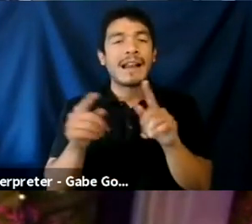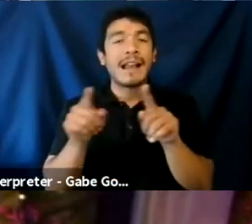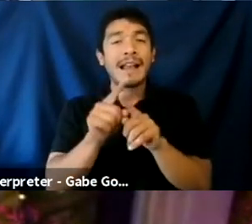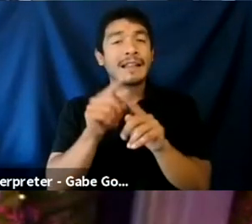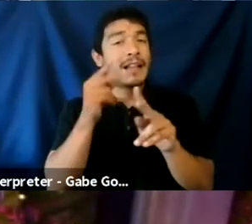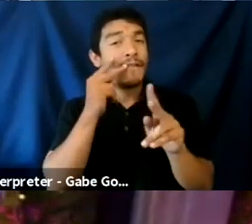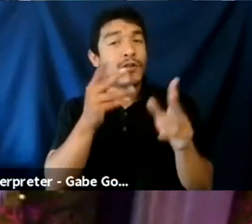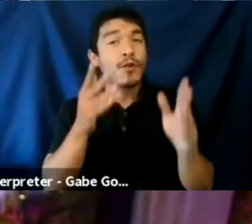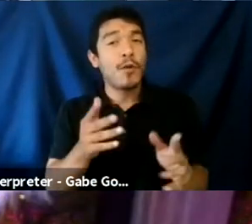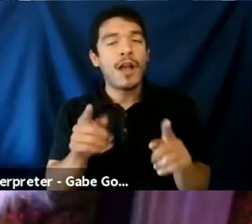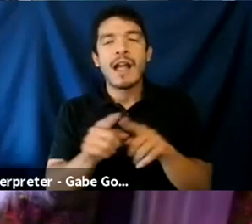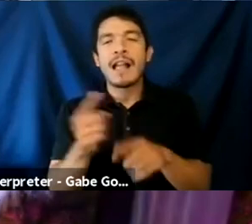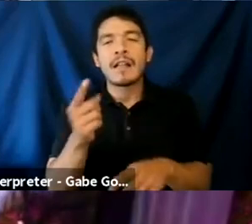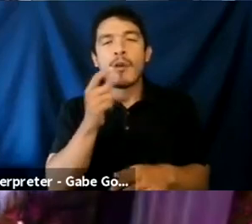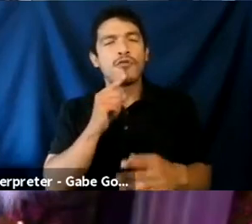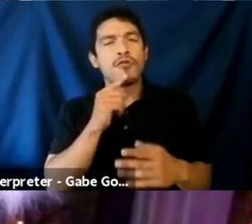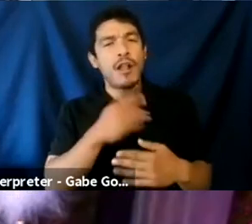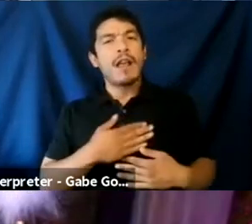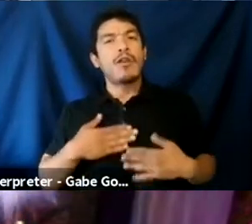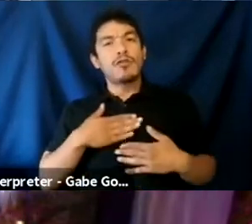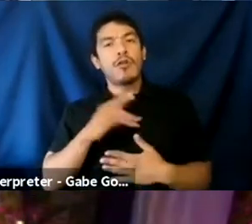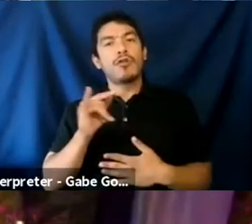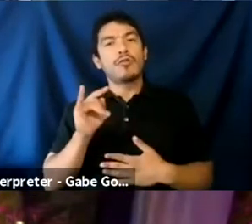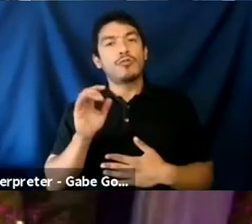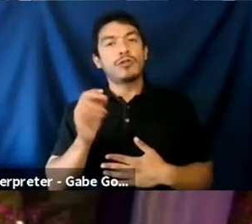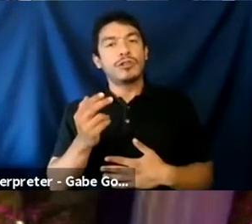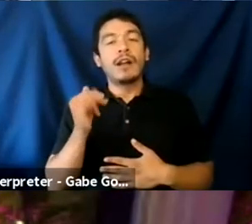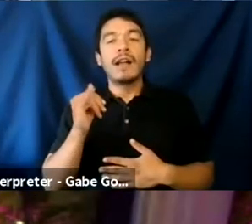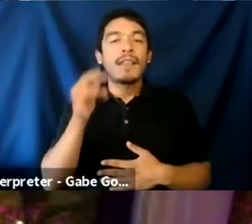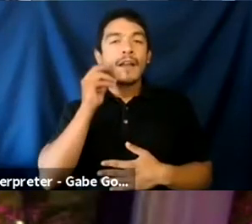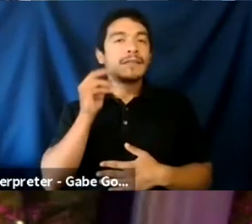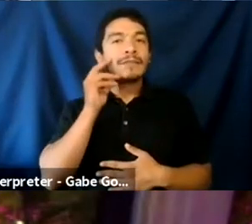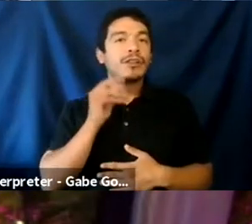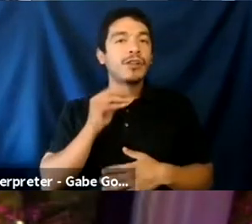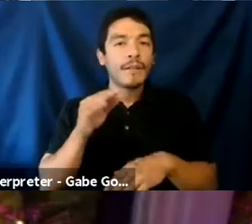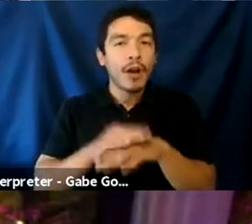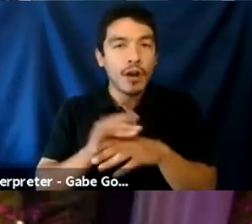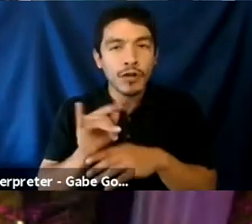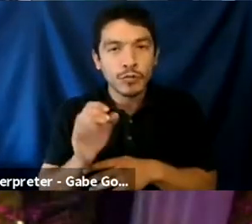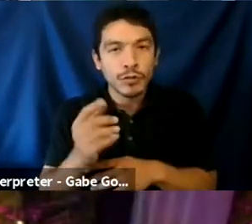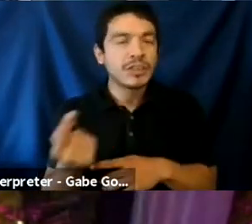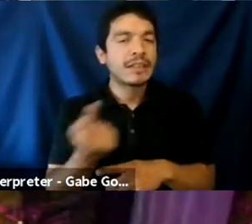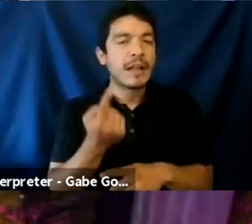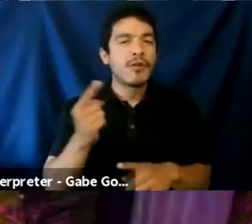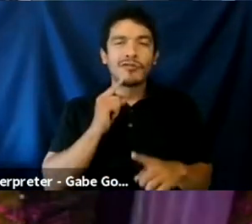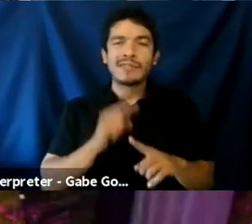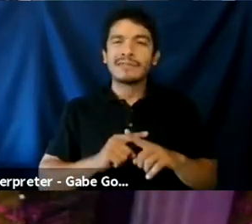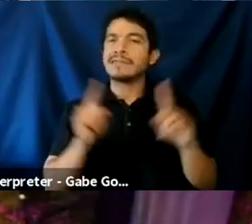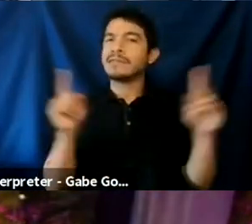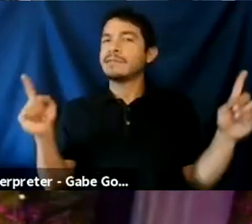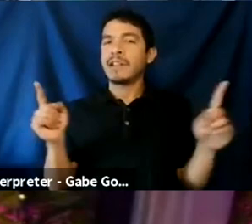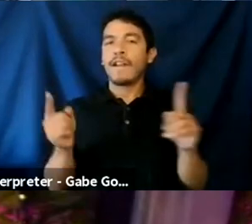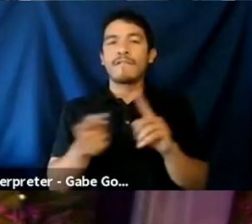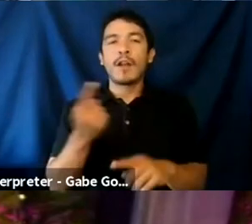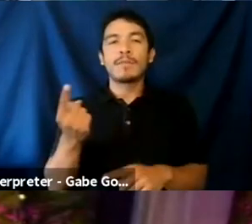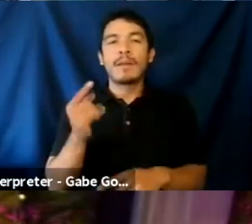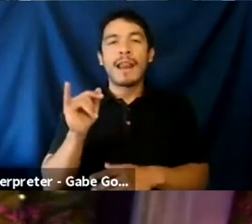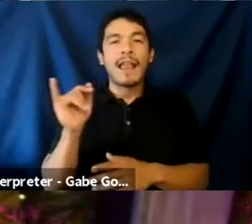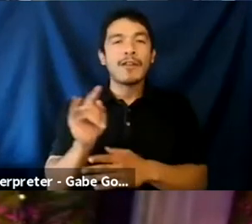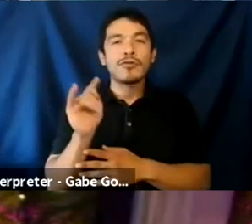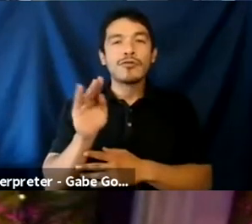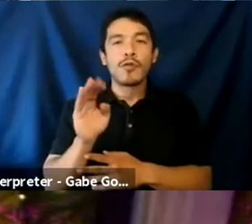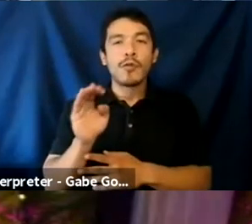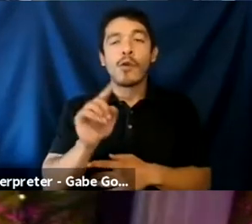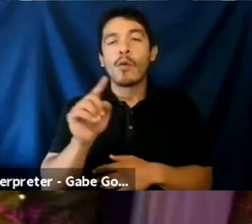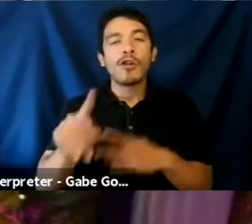somebody who enjoys Twitch, which is really like the experience of being on Twitch is really something that's vastly different from something like YouTube, where